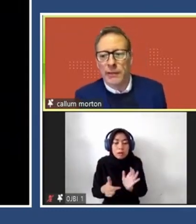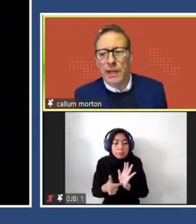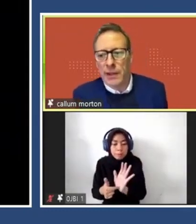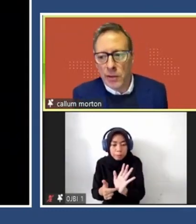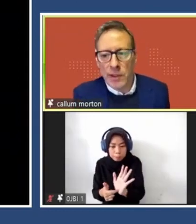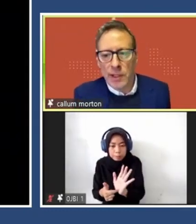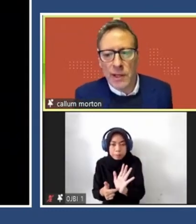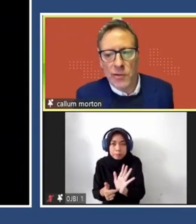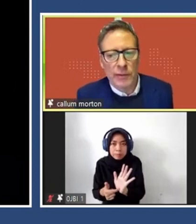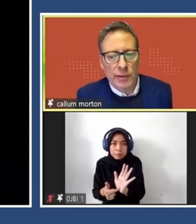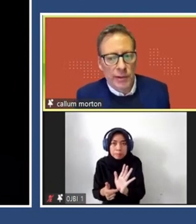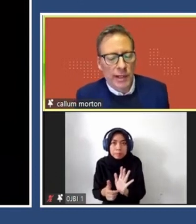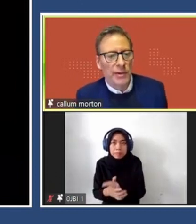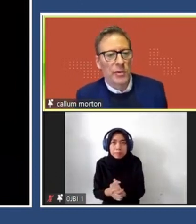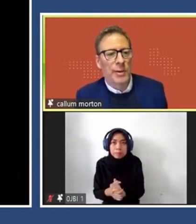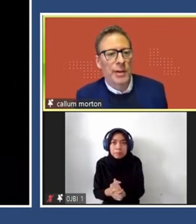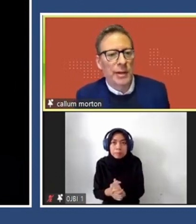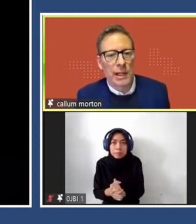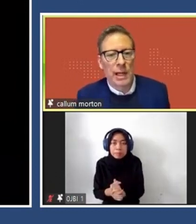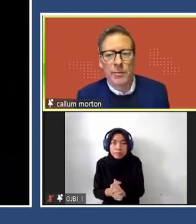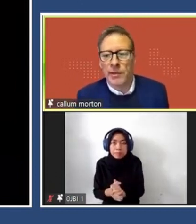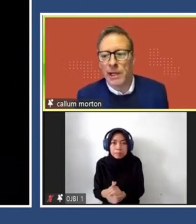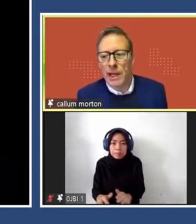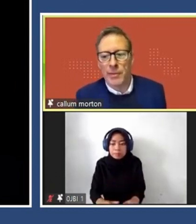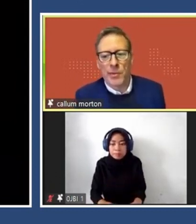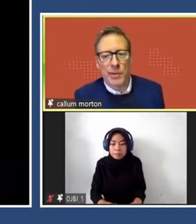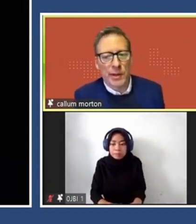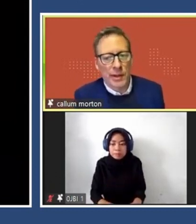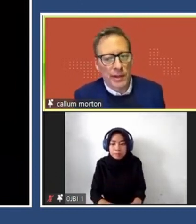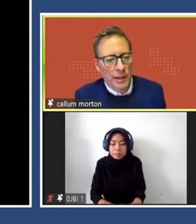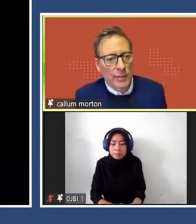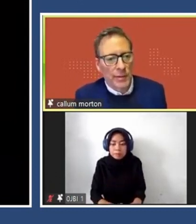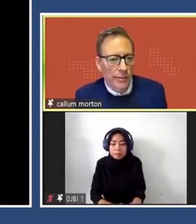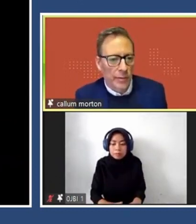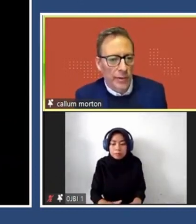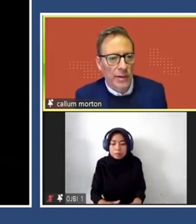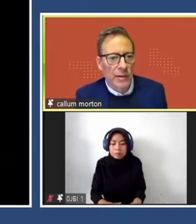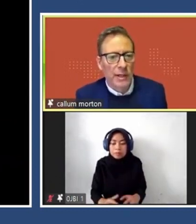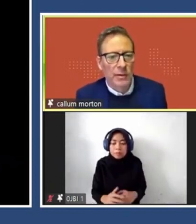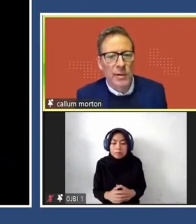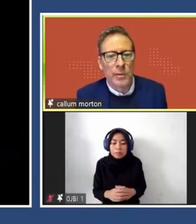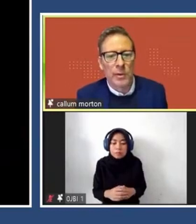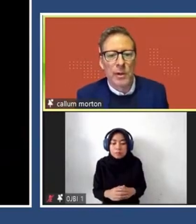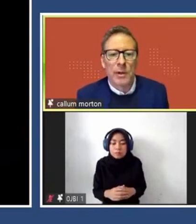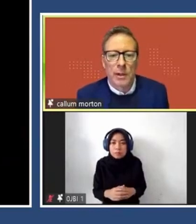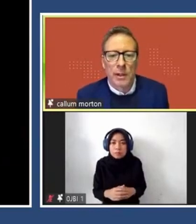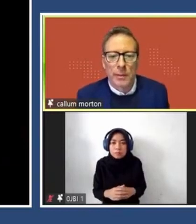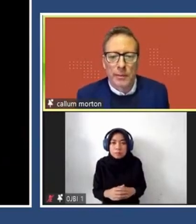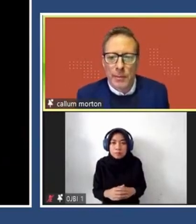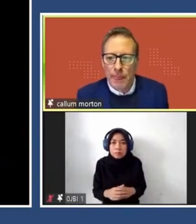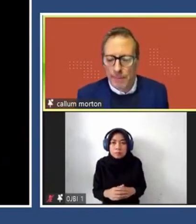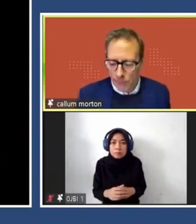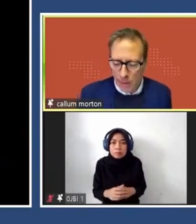the elephant-headed god Ganesh travelling through Nazi Germany to reclaim the swastika, which is, of course, an ancient Hindu symbol.